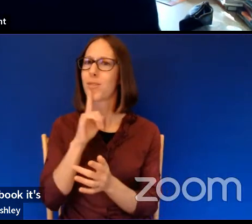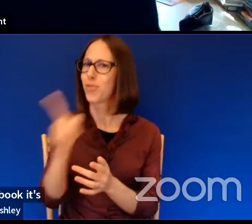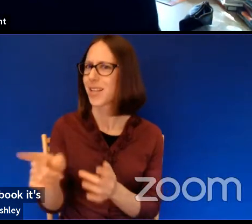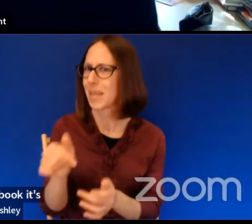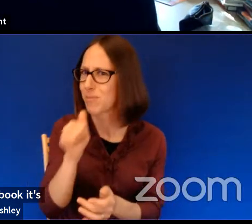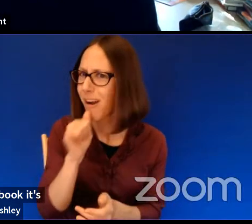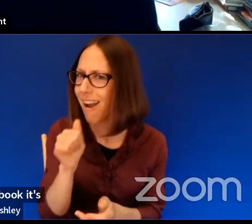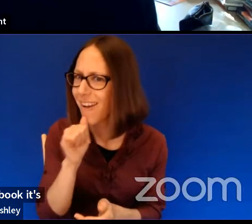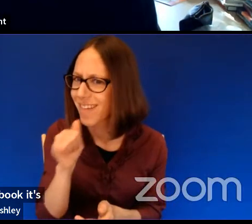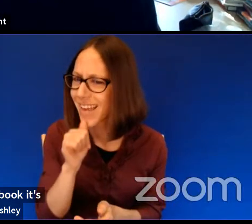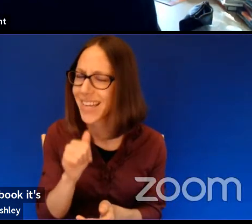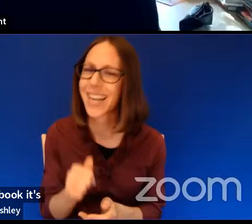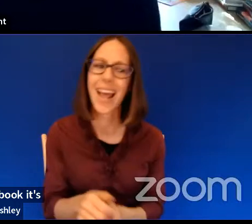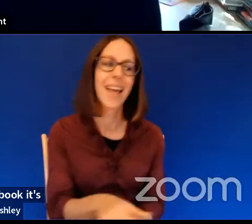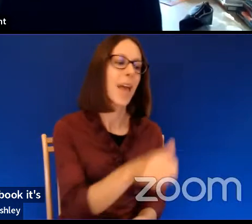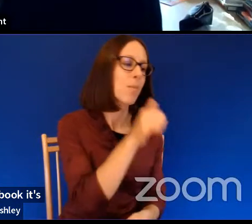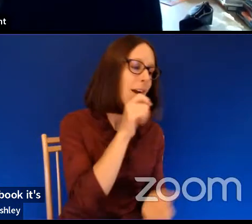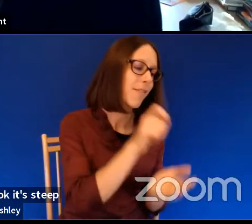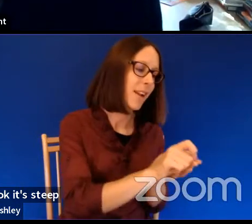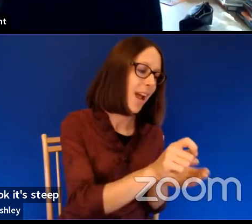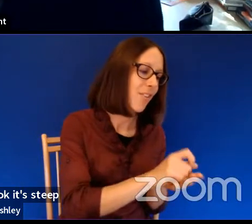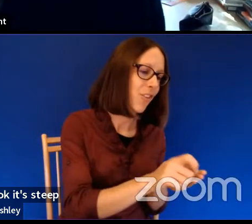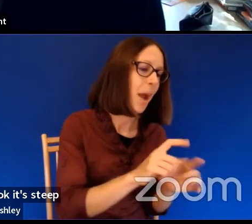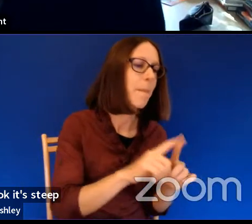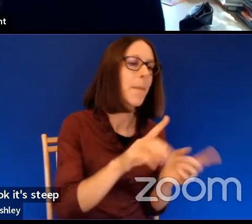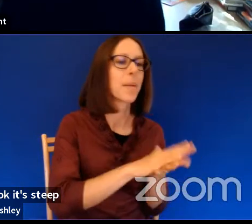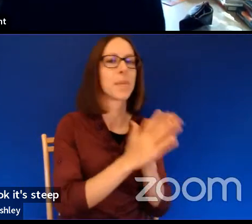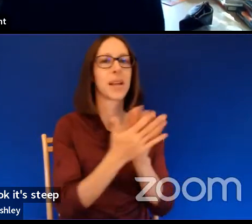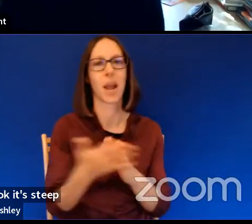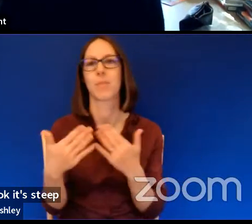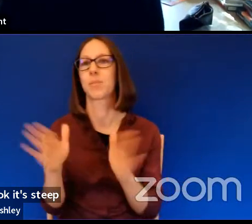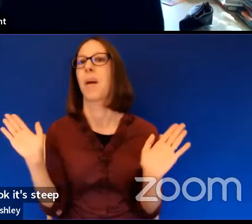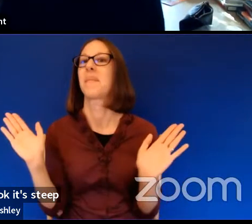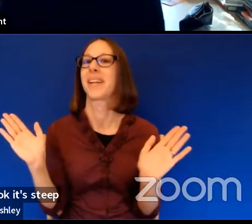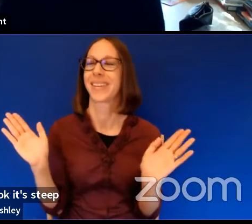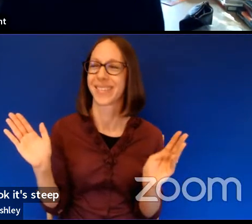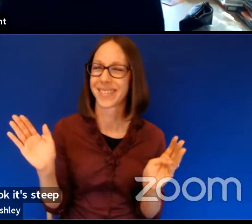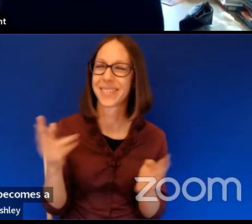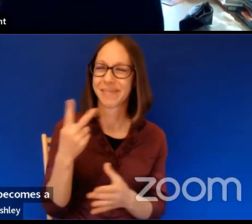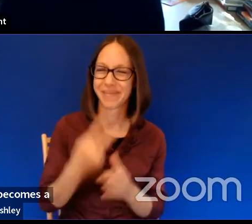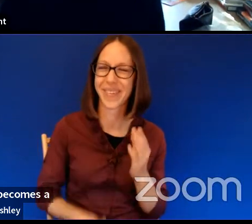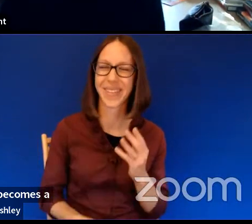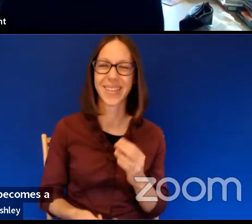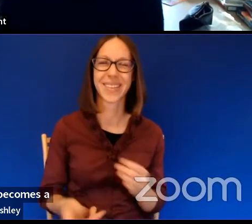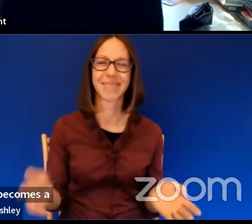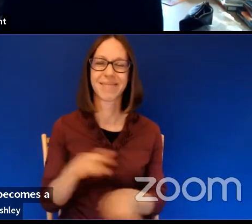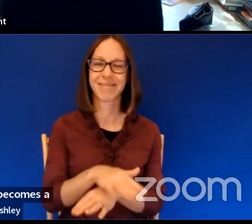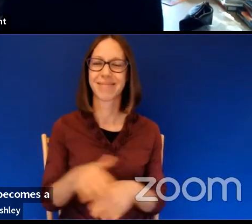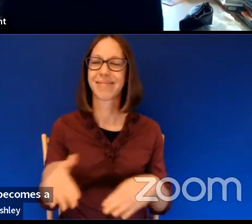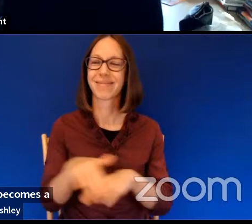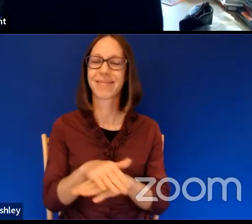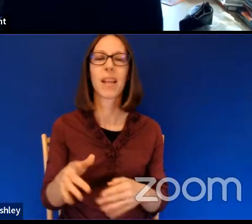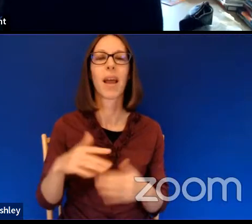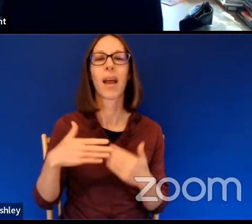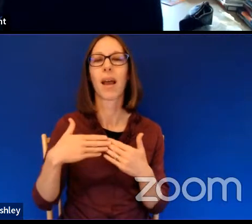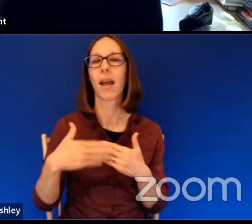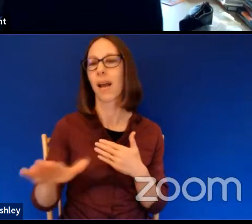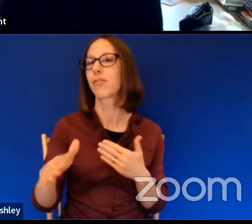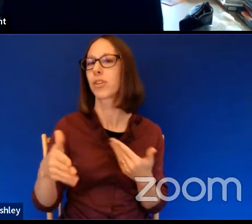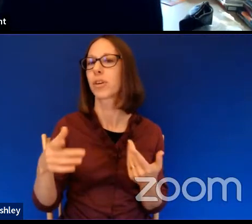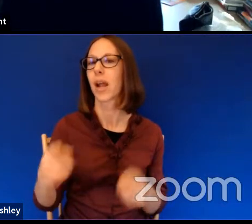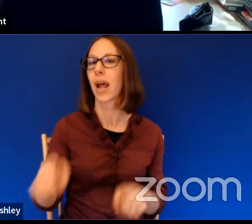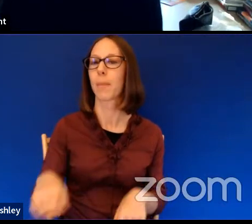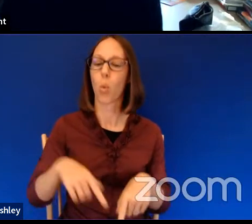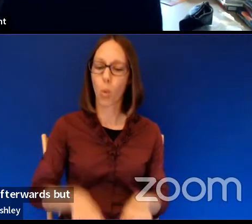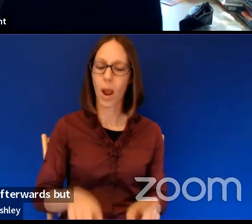uh, and I'm writing a private book and it becomes a really public one. So, you know, some of that is, is what happens afterwards, but while you're